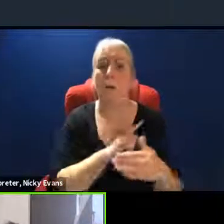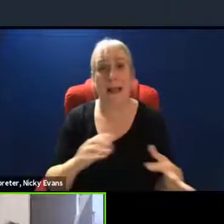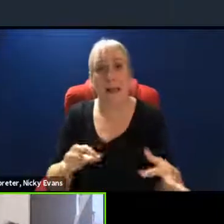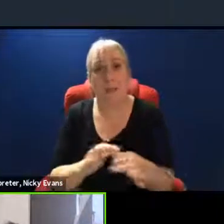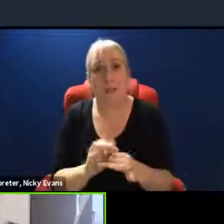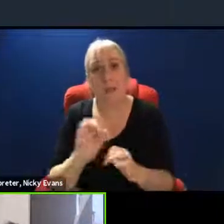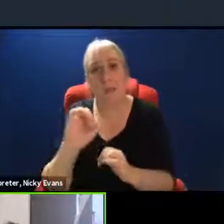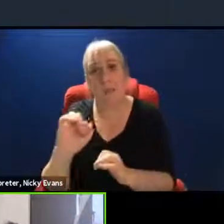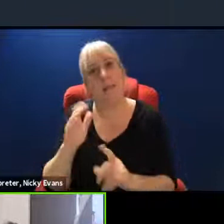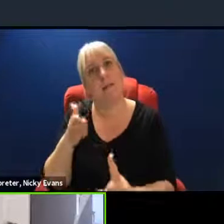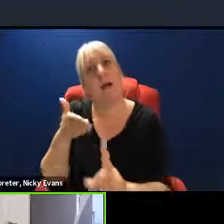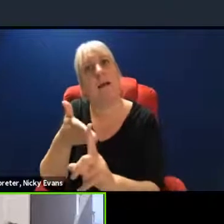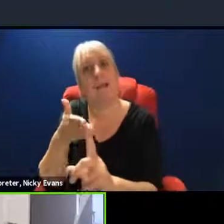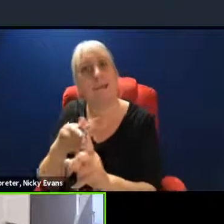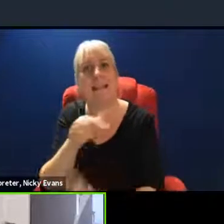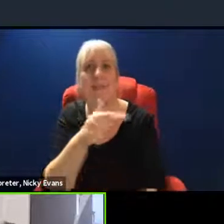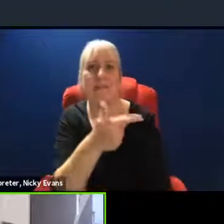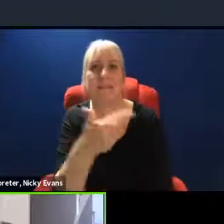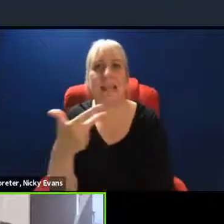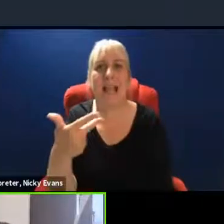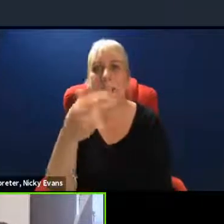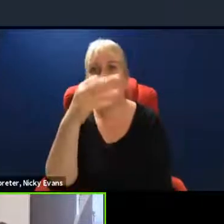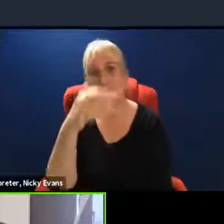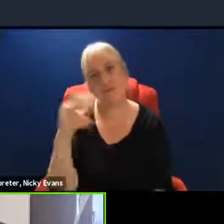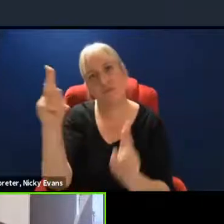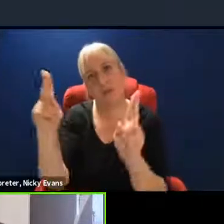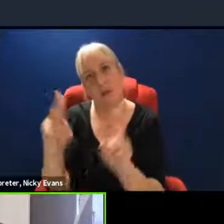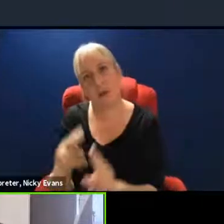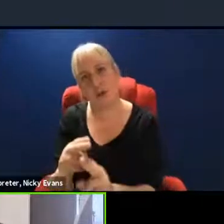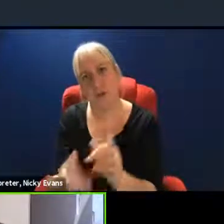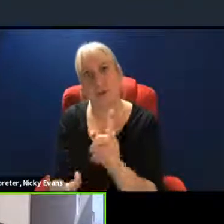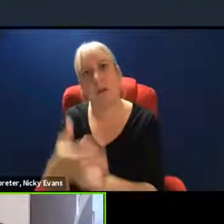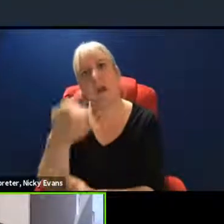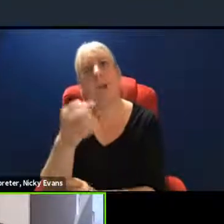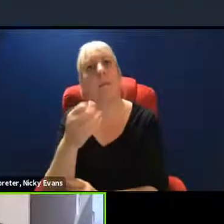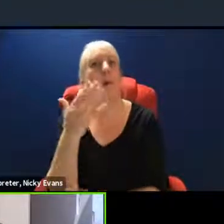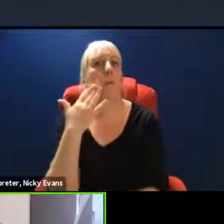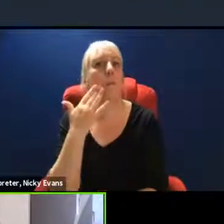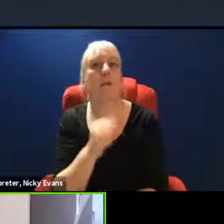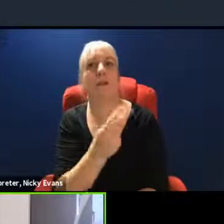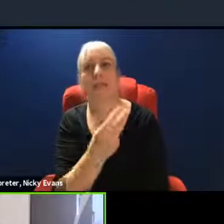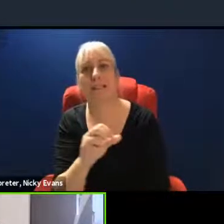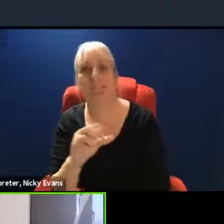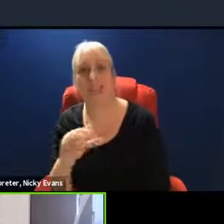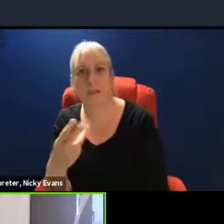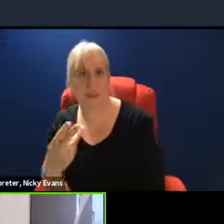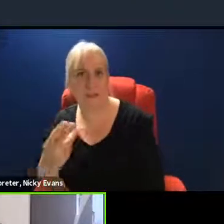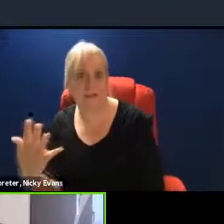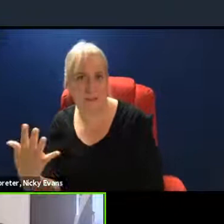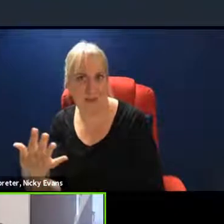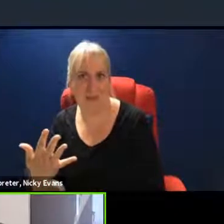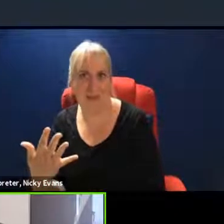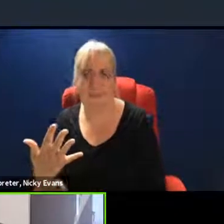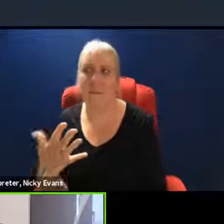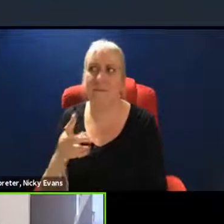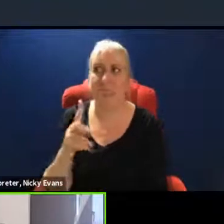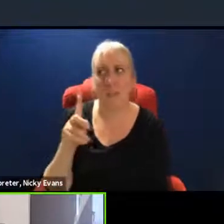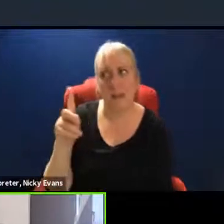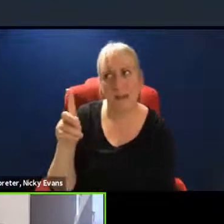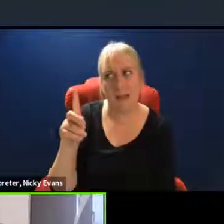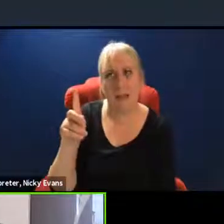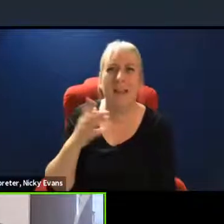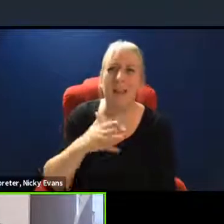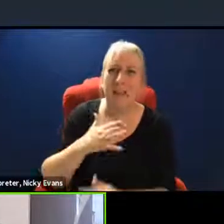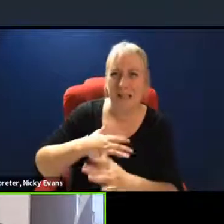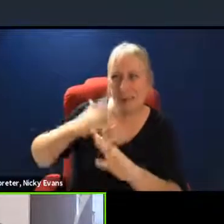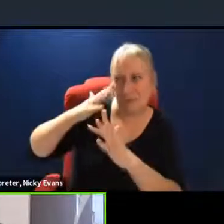have, 78% reduction in emissions by 2035. But we have to look at what plans